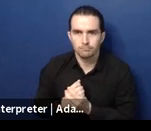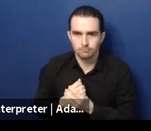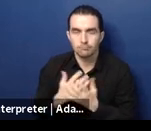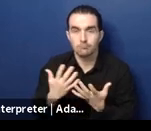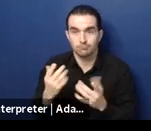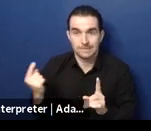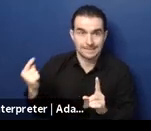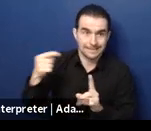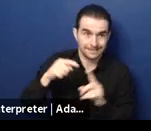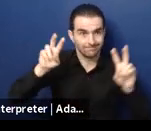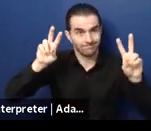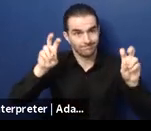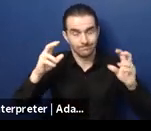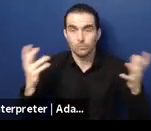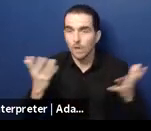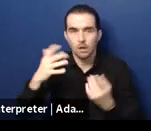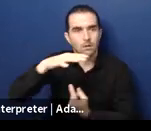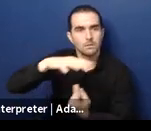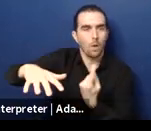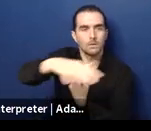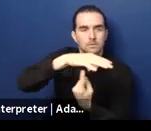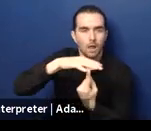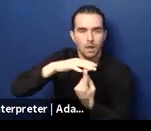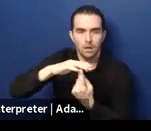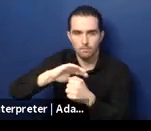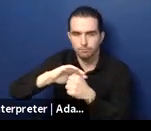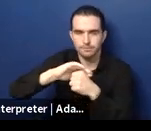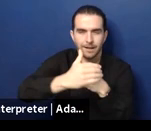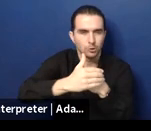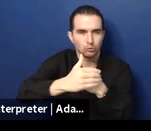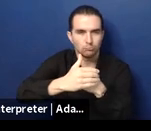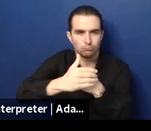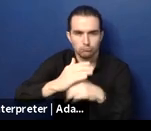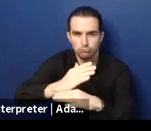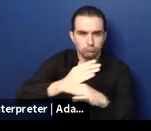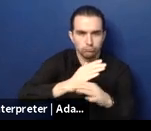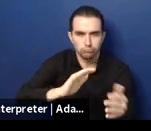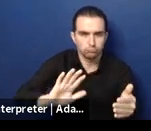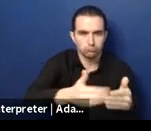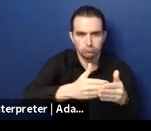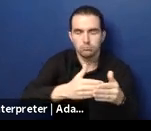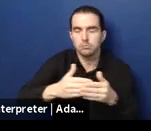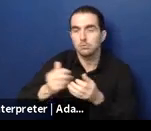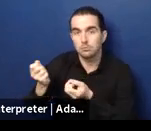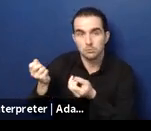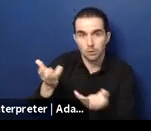but a range of services that were quite concerned with in terms of their availability, their accessibility, their quality.